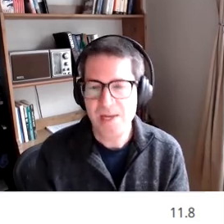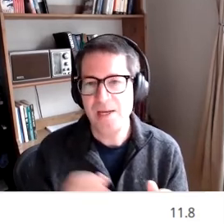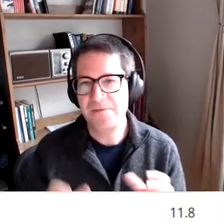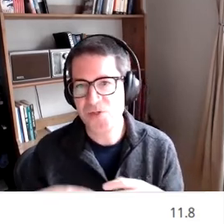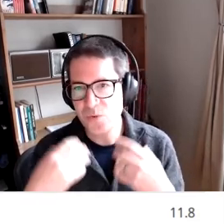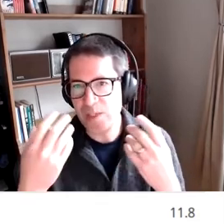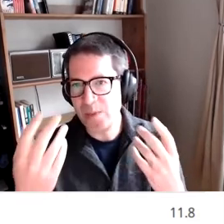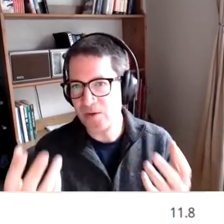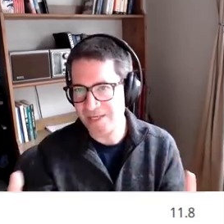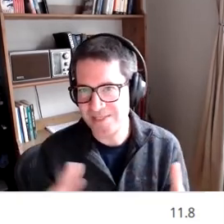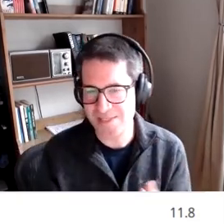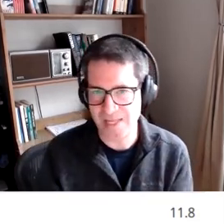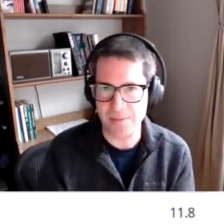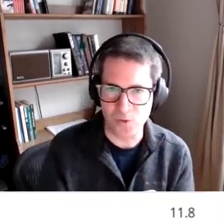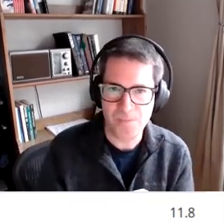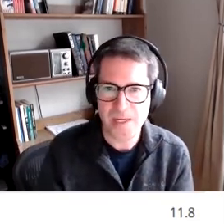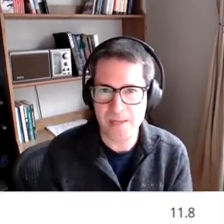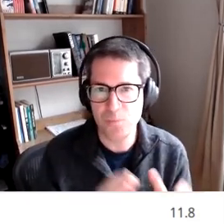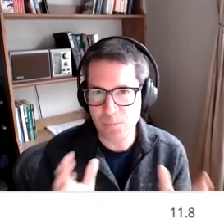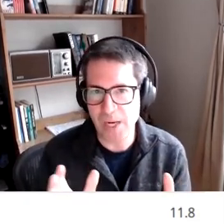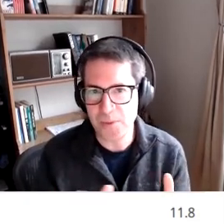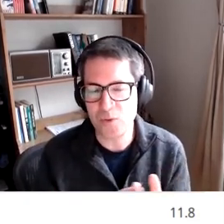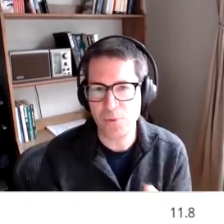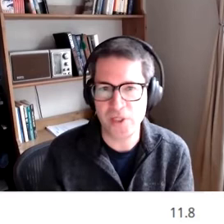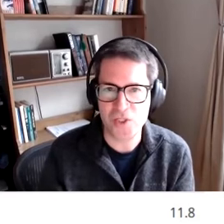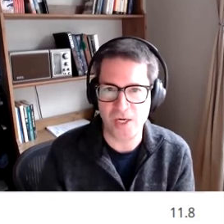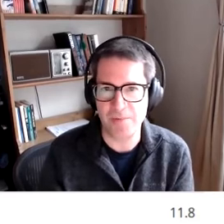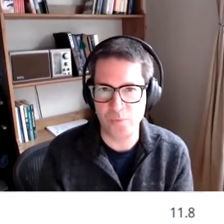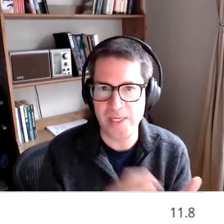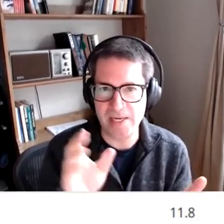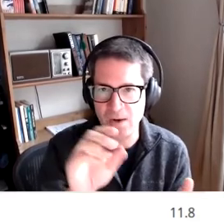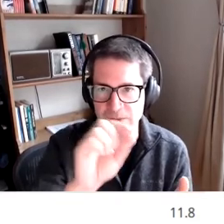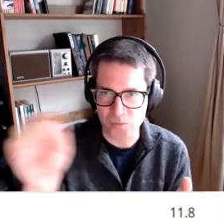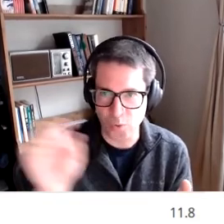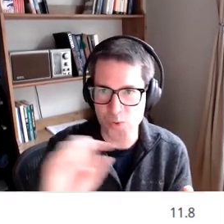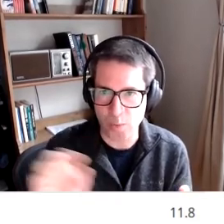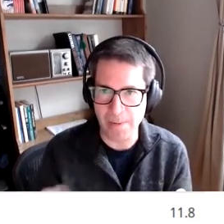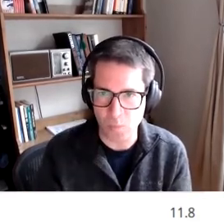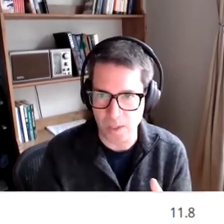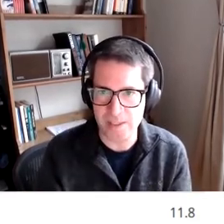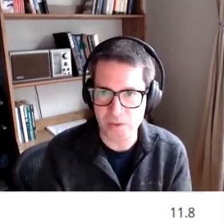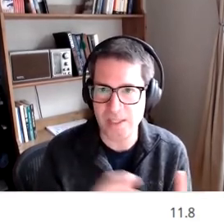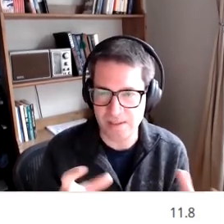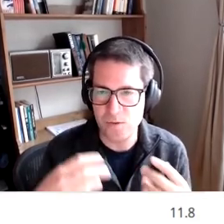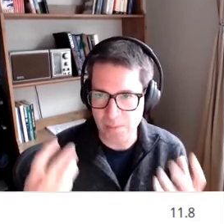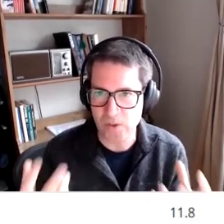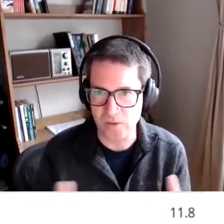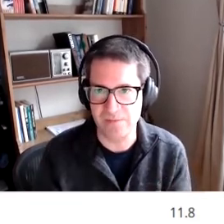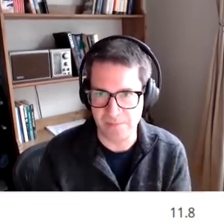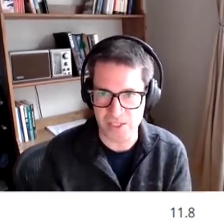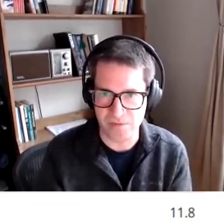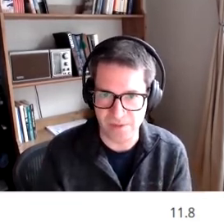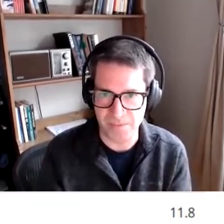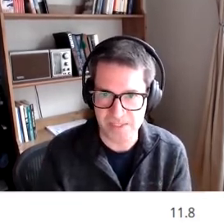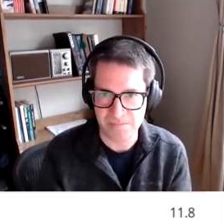if your screen reader gets this table it would probably do a pretty good job of reading out these rows one by one and you'd get the numerical